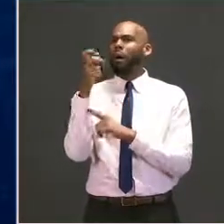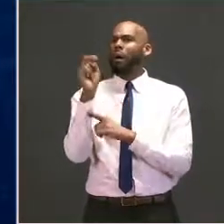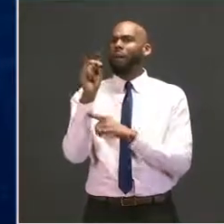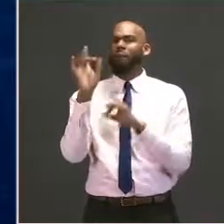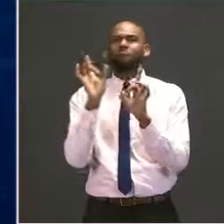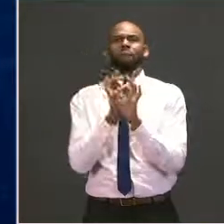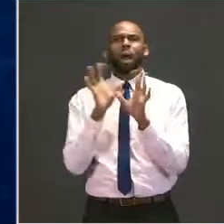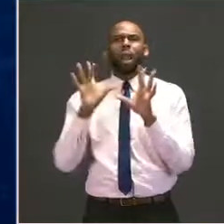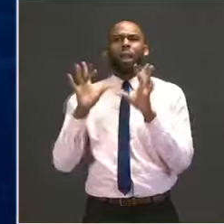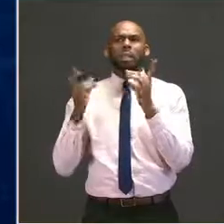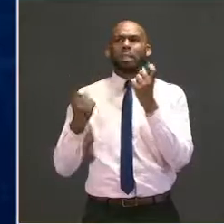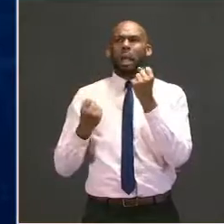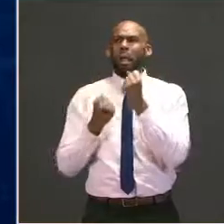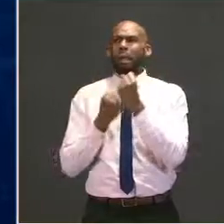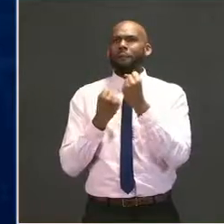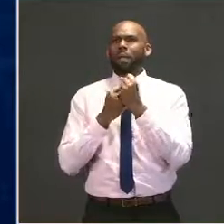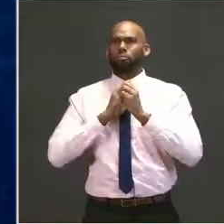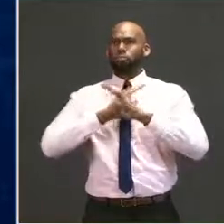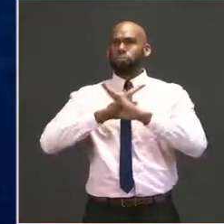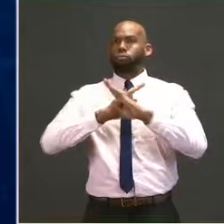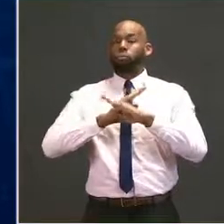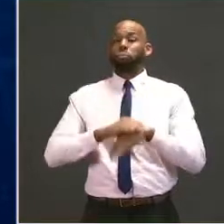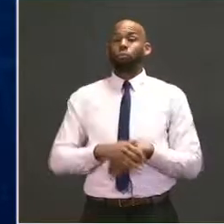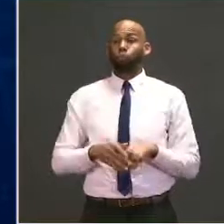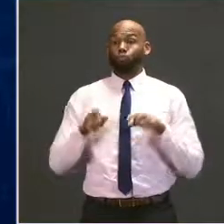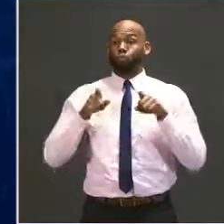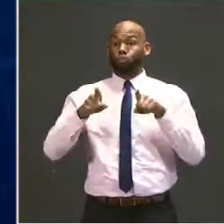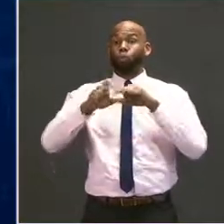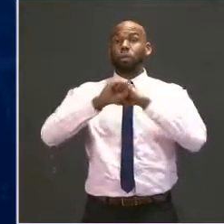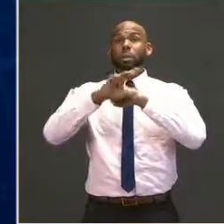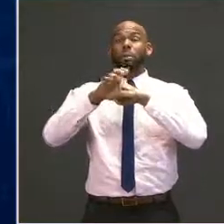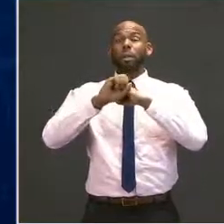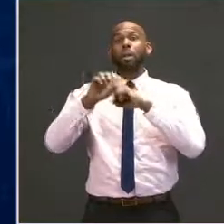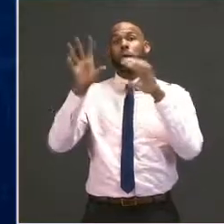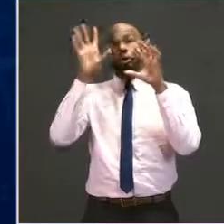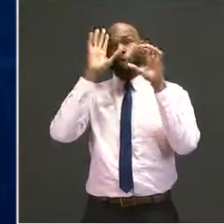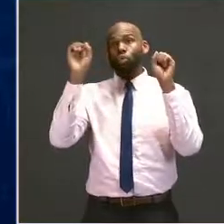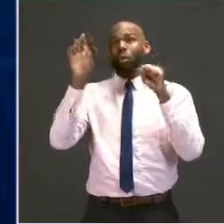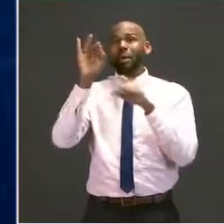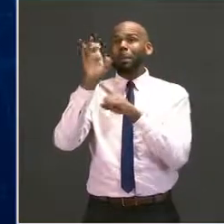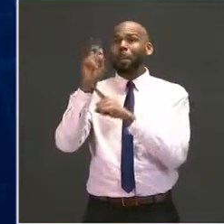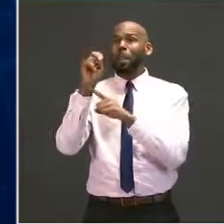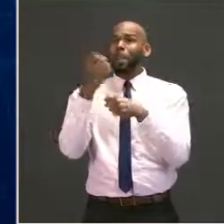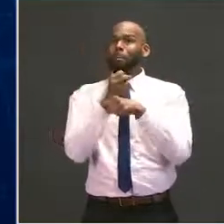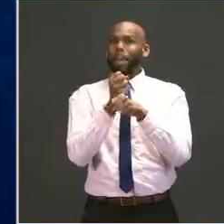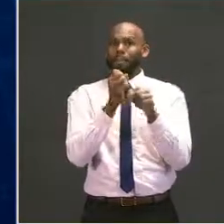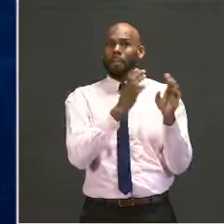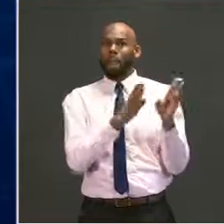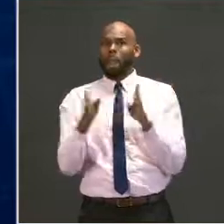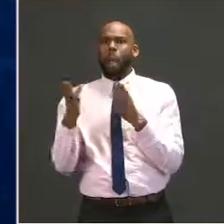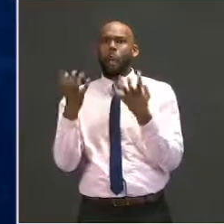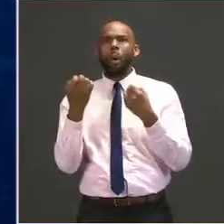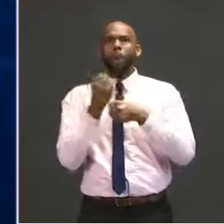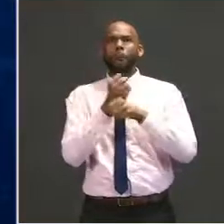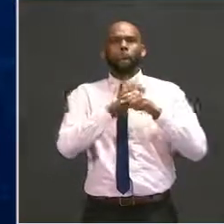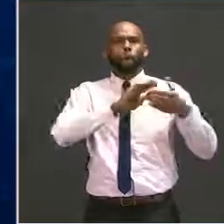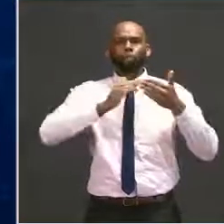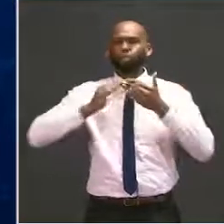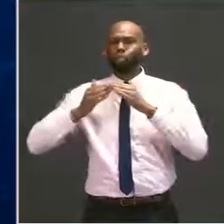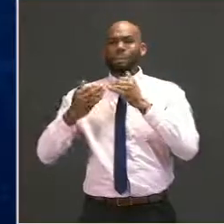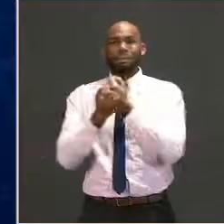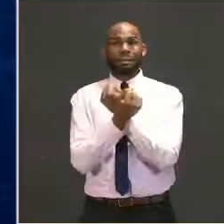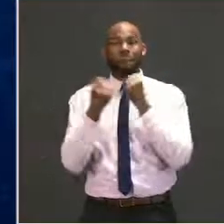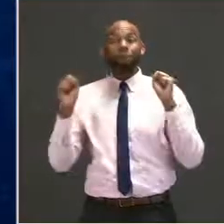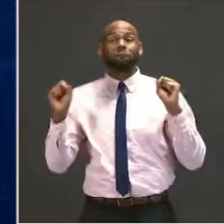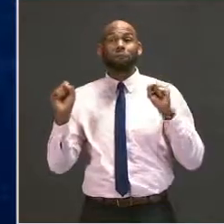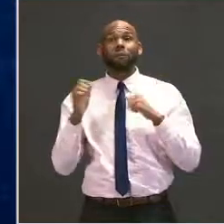advocate. During the campaign, President Biden laid out an ambitious plan to make our community safer. And that's why, in